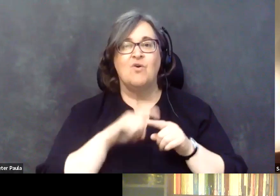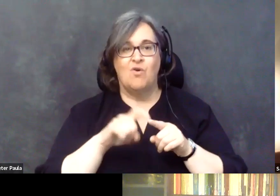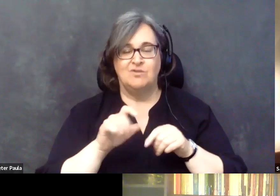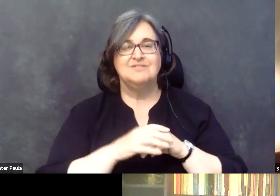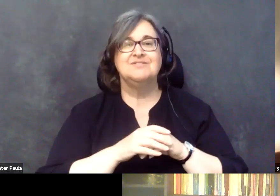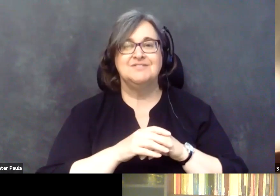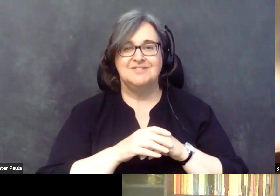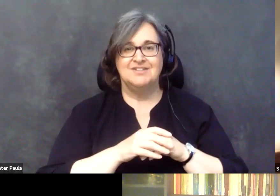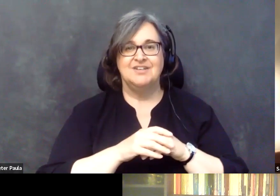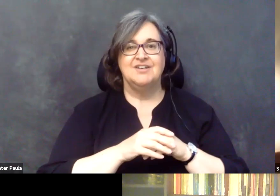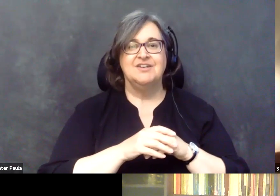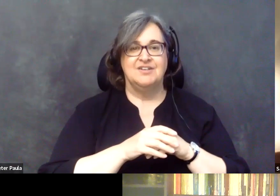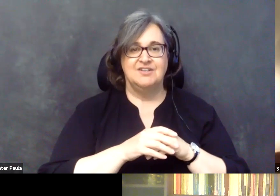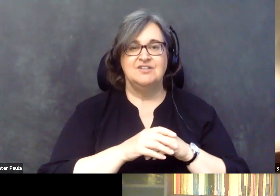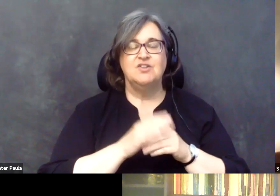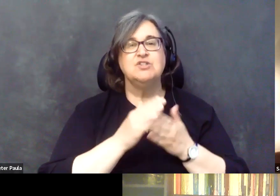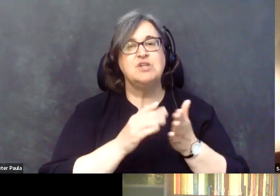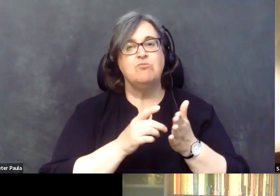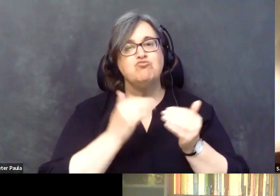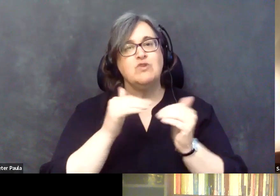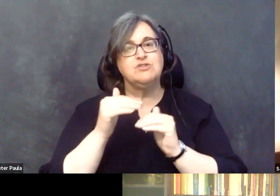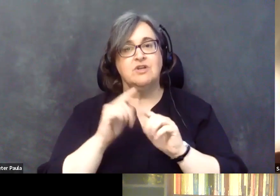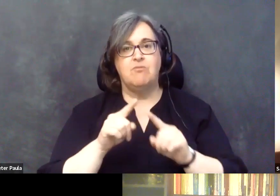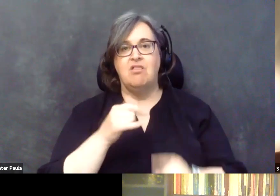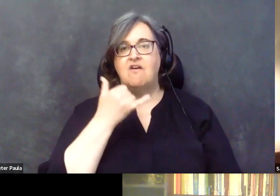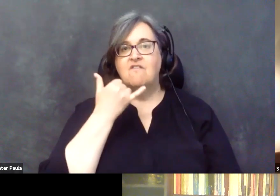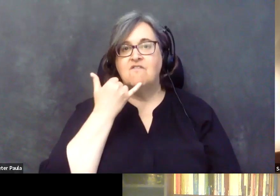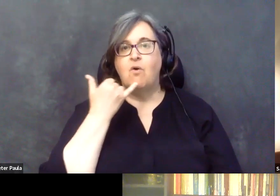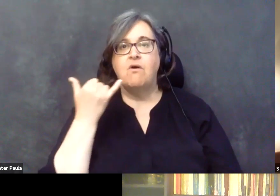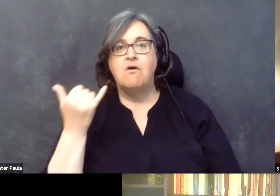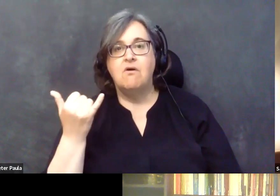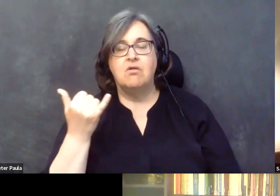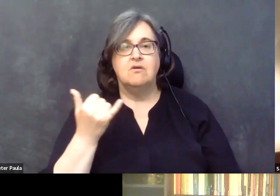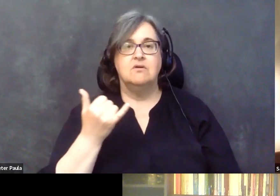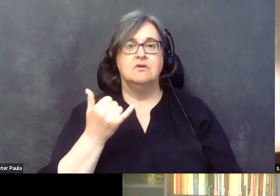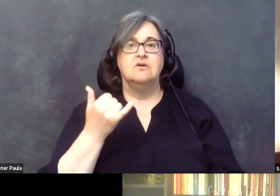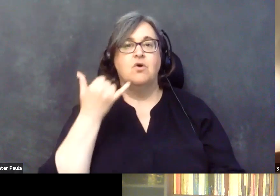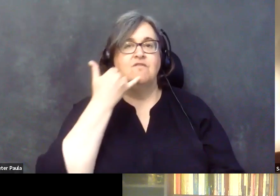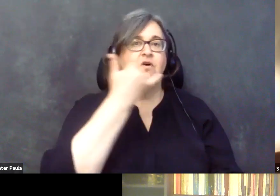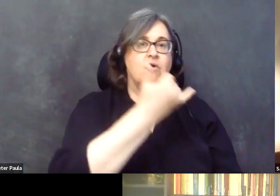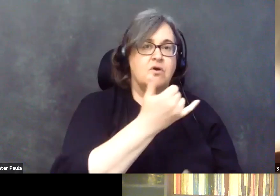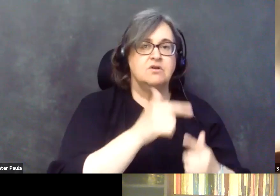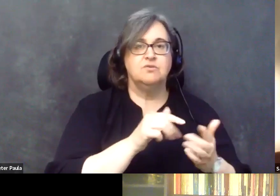restrictions to that, but now a phone call, uh, to a provider, a pharma provider